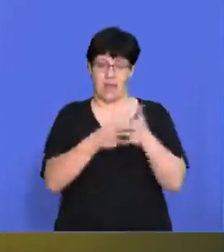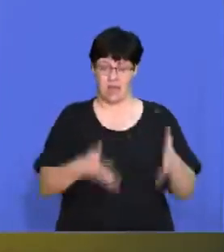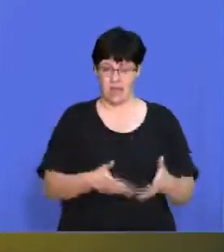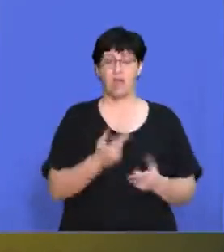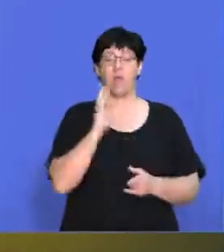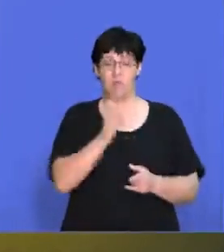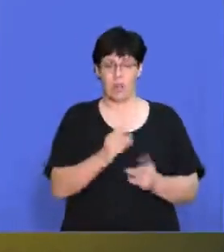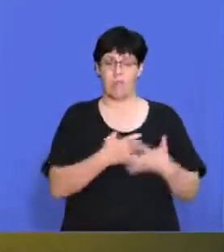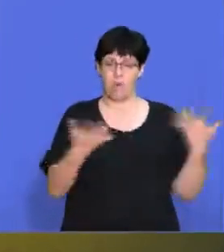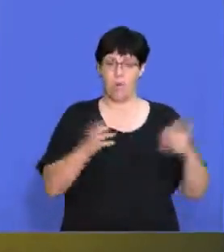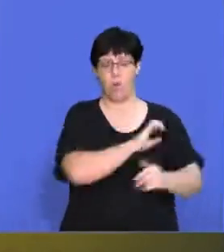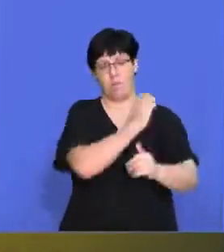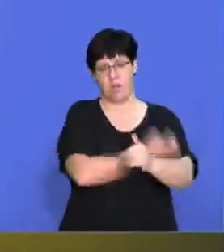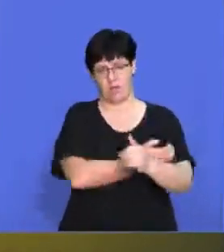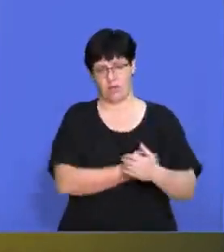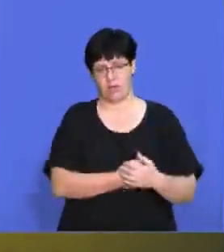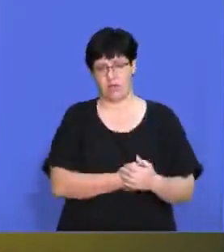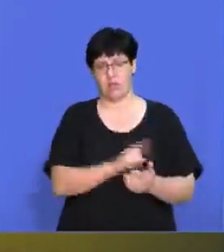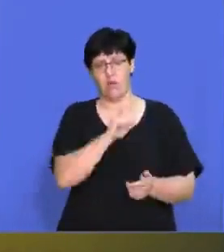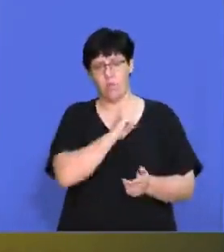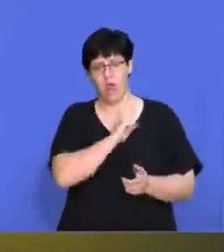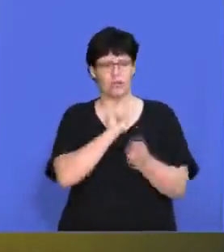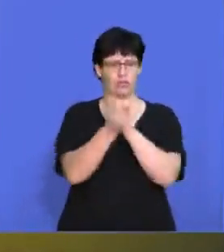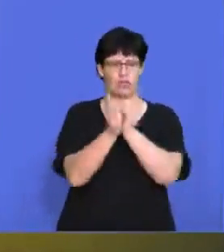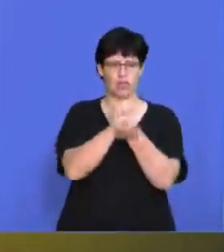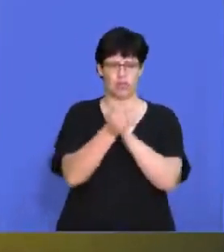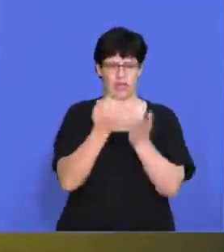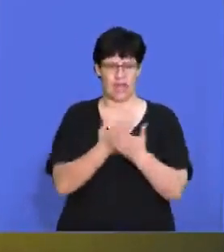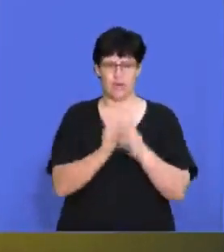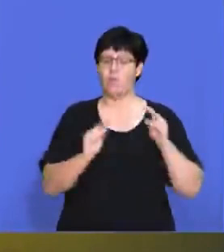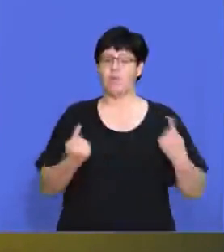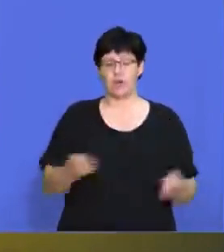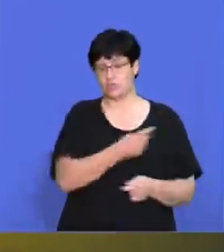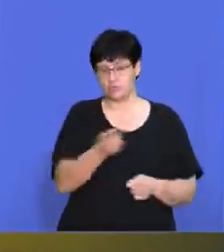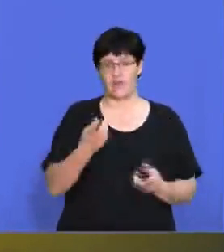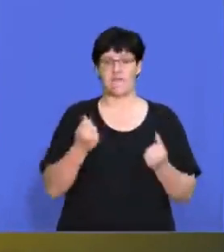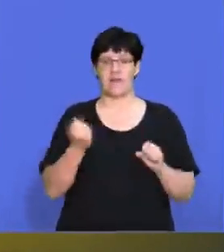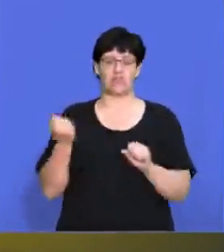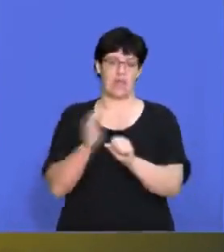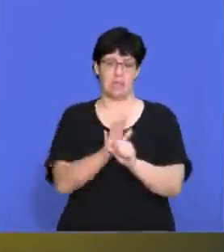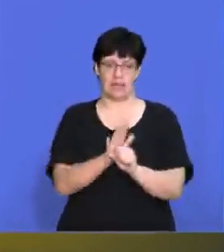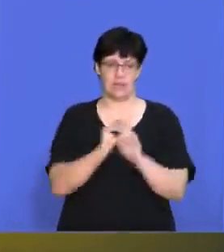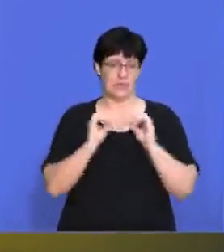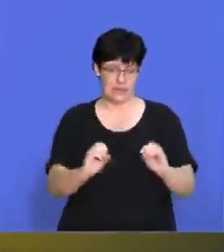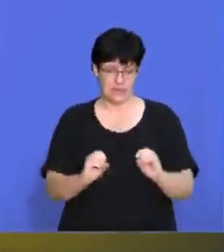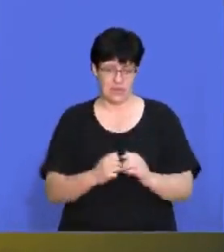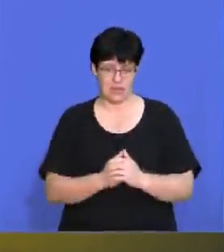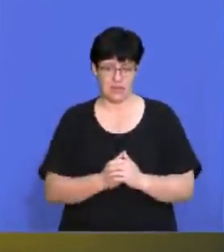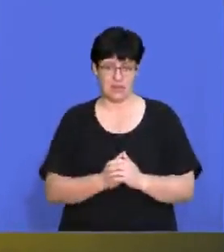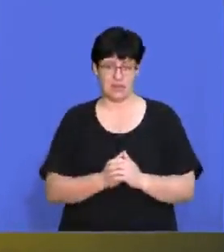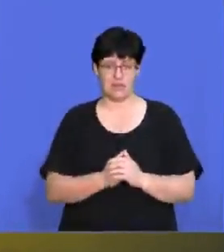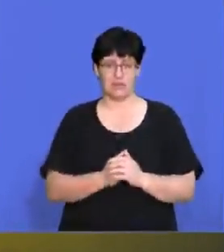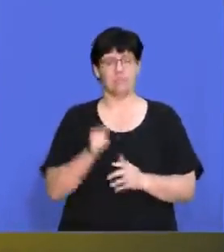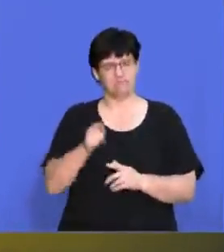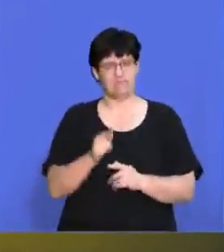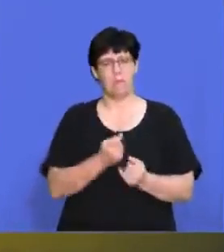lot more power there because you can chop and change without there being any financial impact on you. And that makes it a